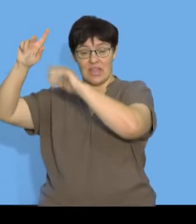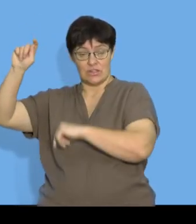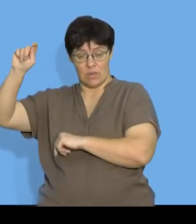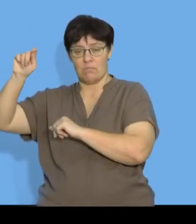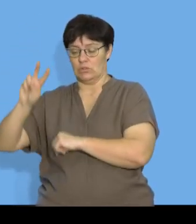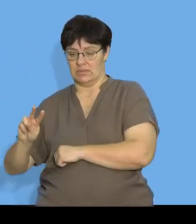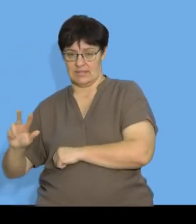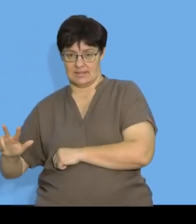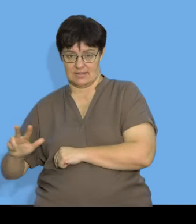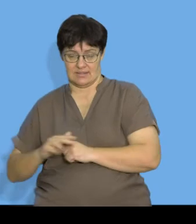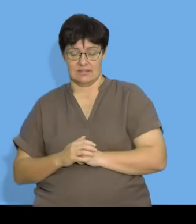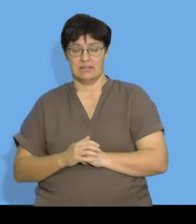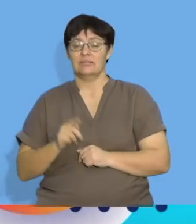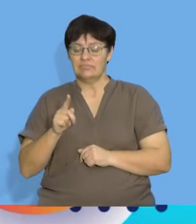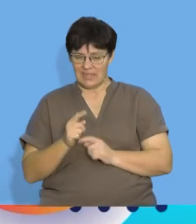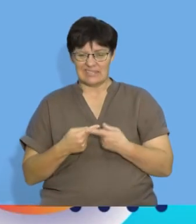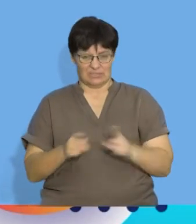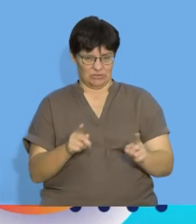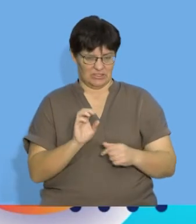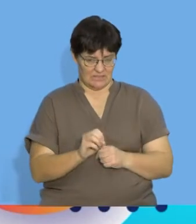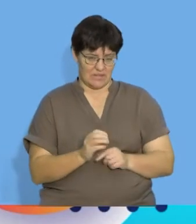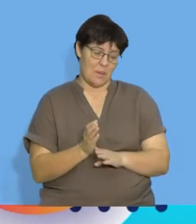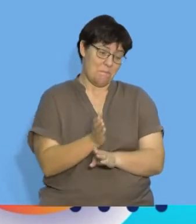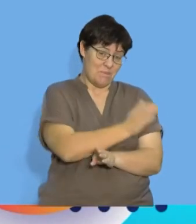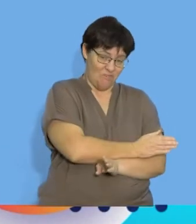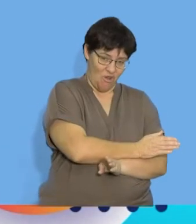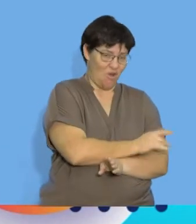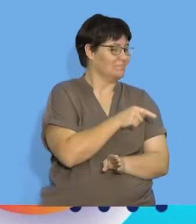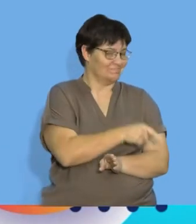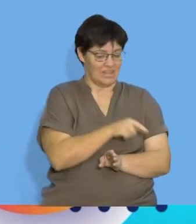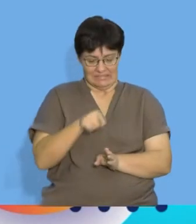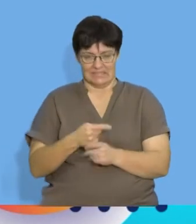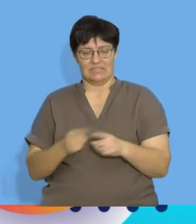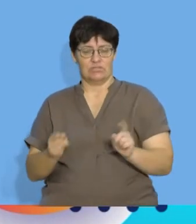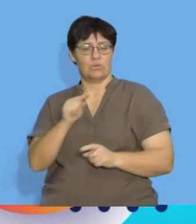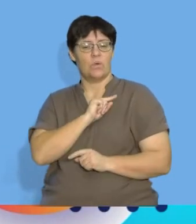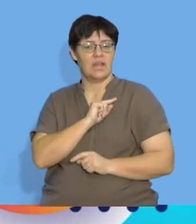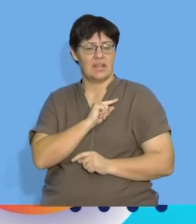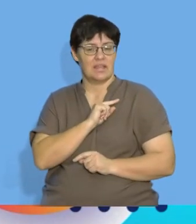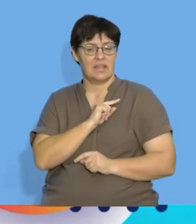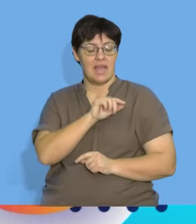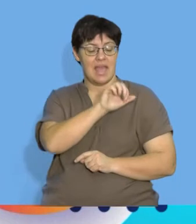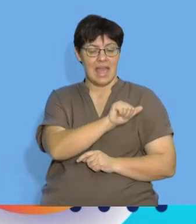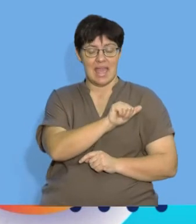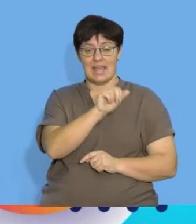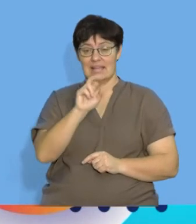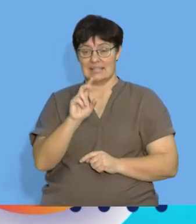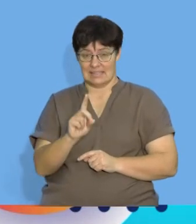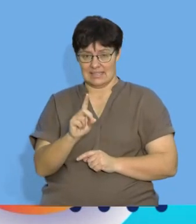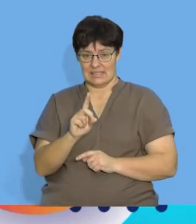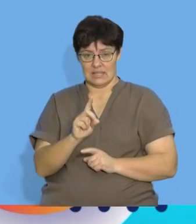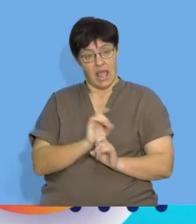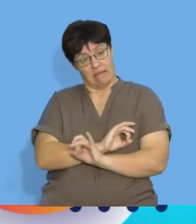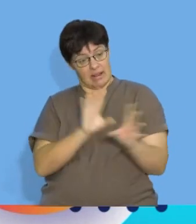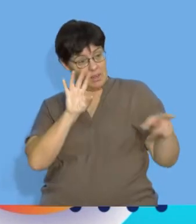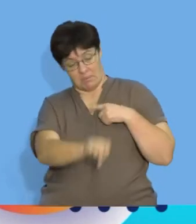this one is slightly different to what I've done in the past why because A and D are not obvious so we